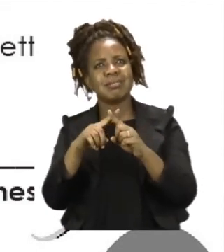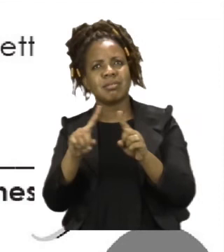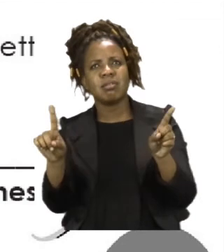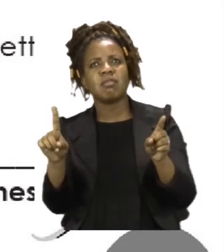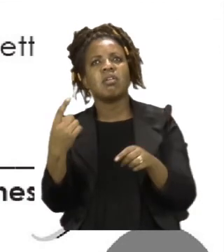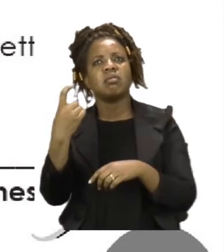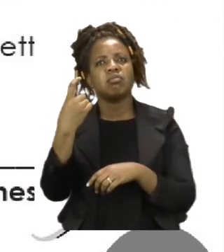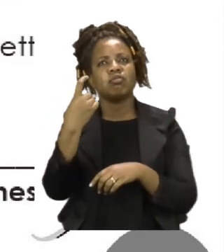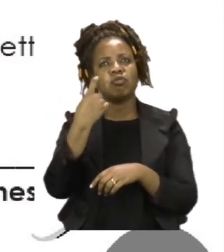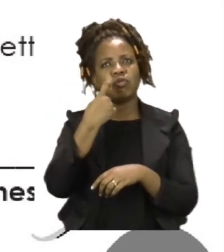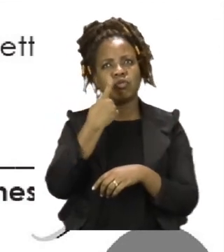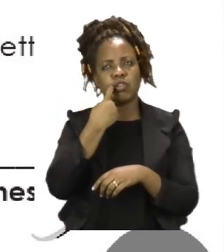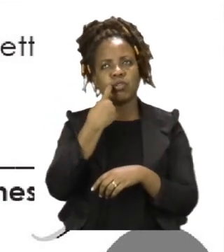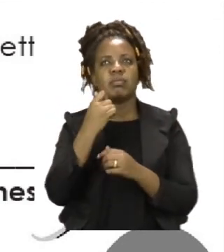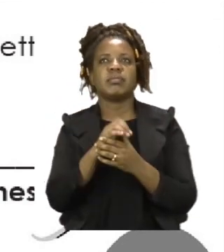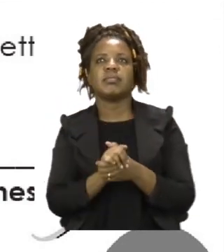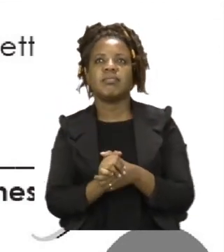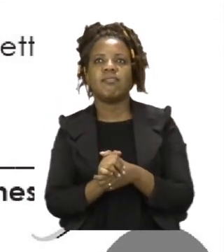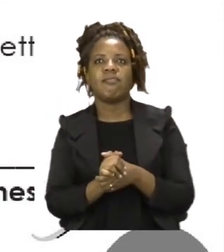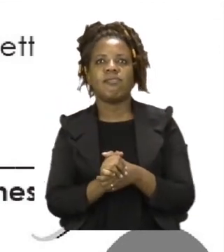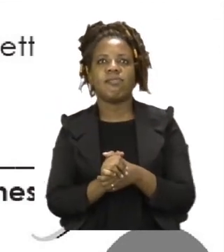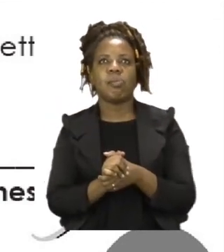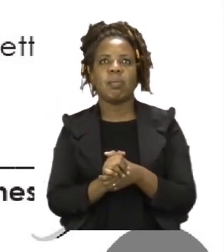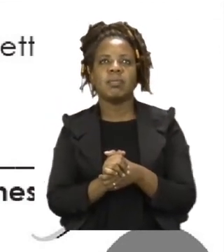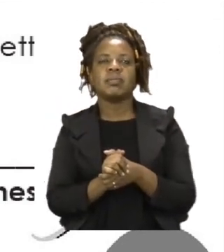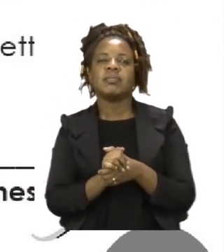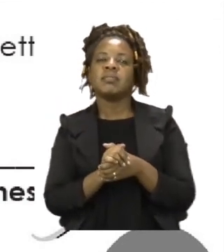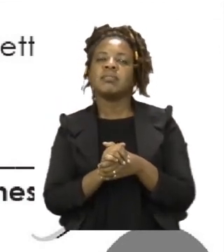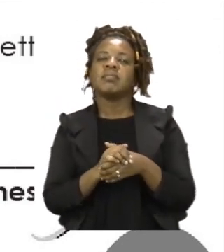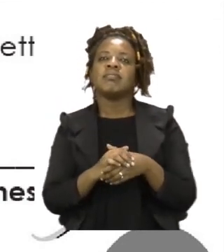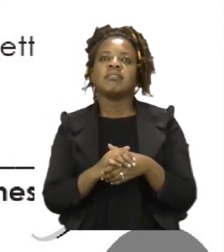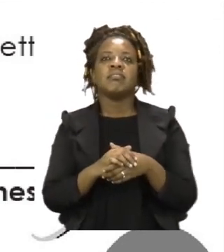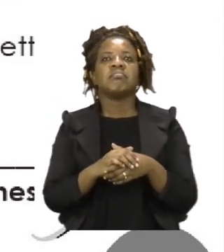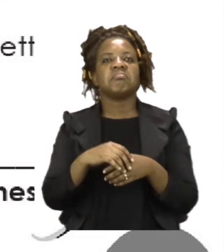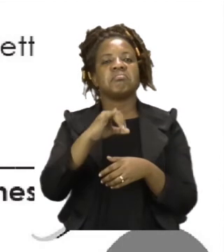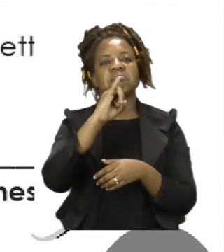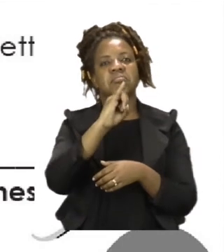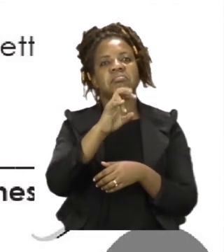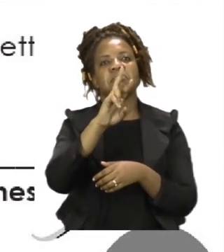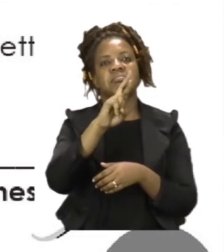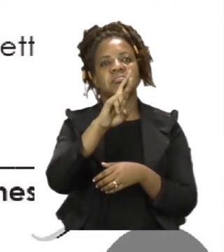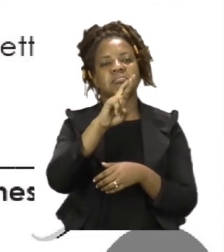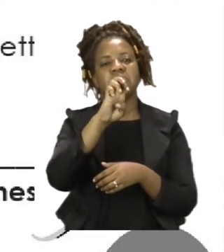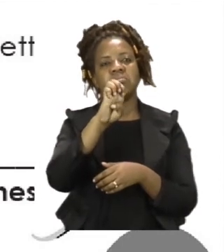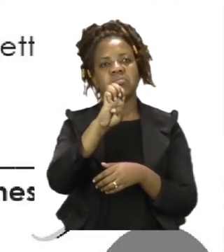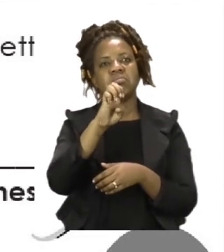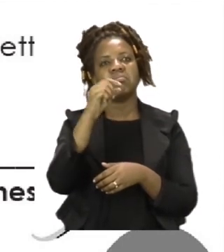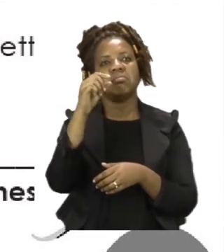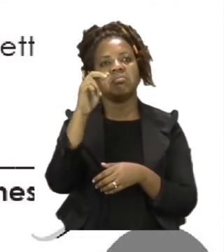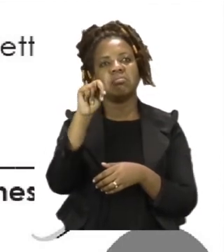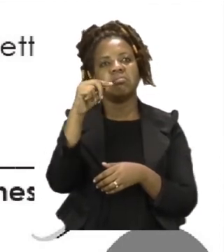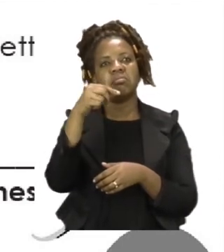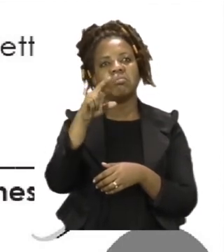So like I said before, irregular plural nouns have no pattern. Some are spelt